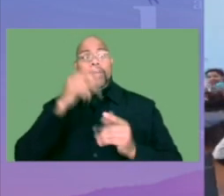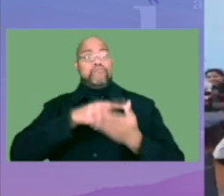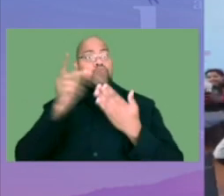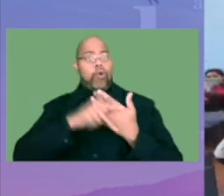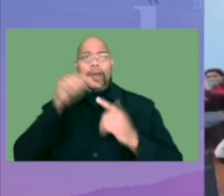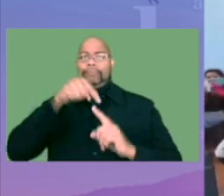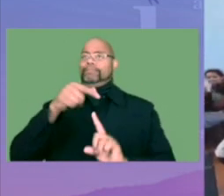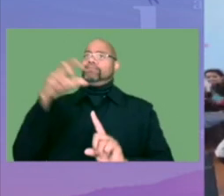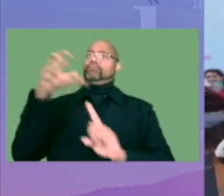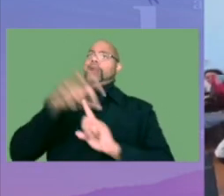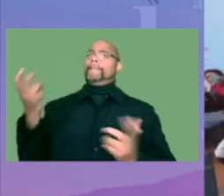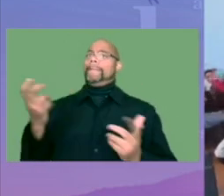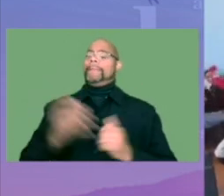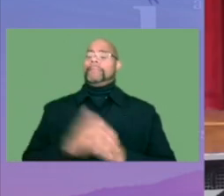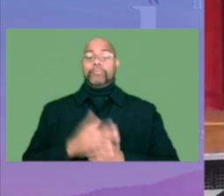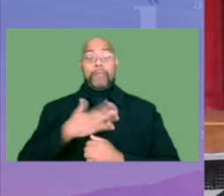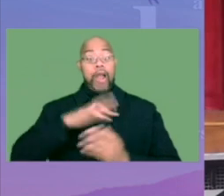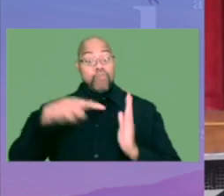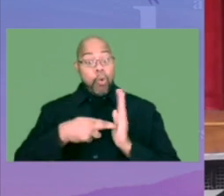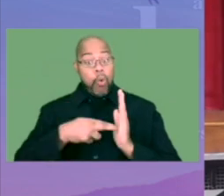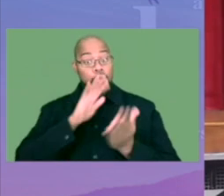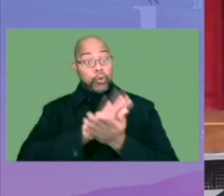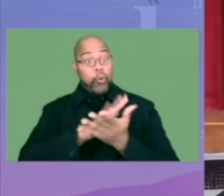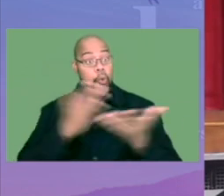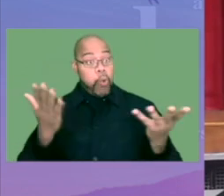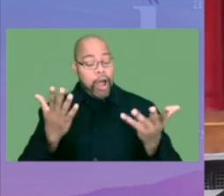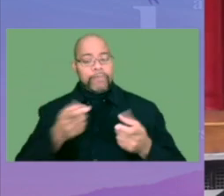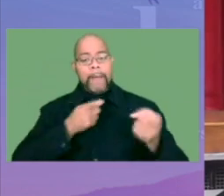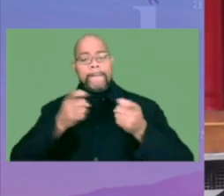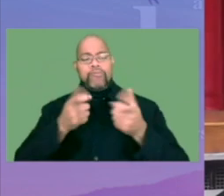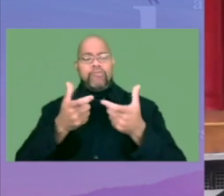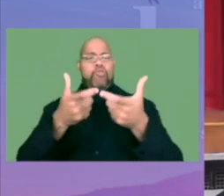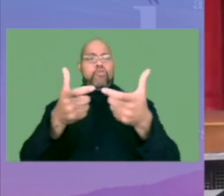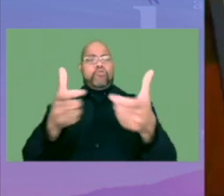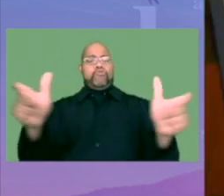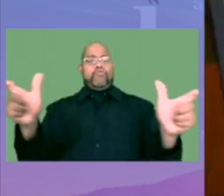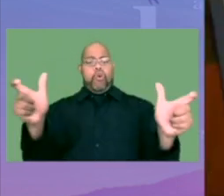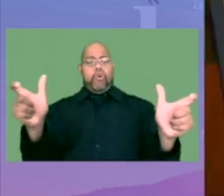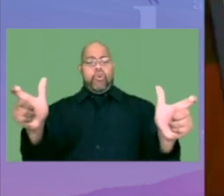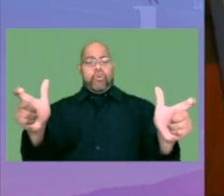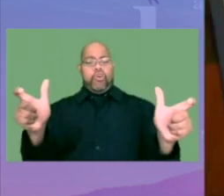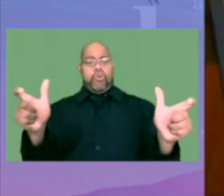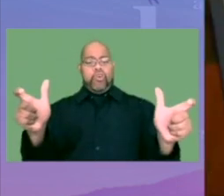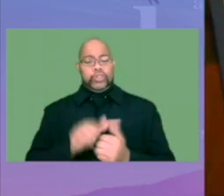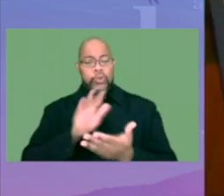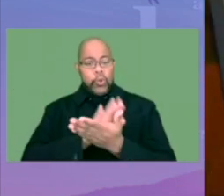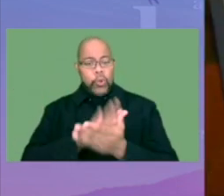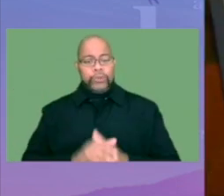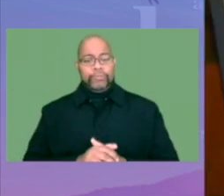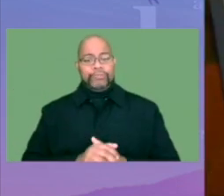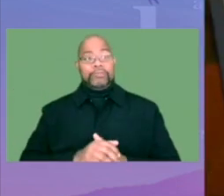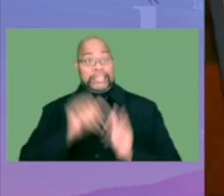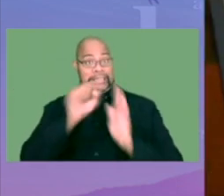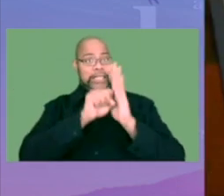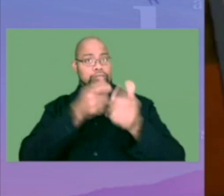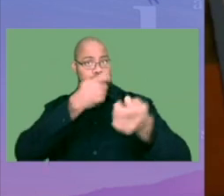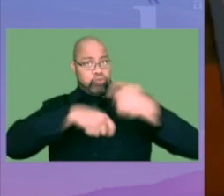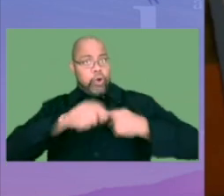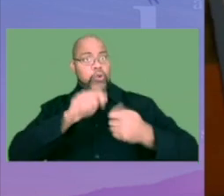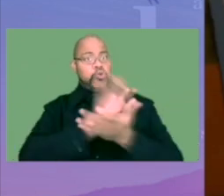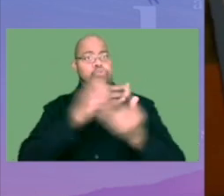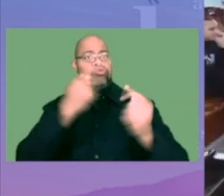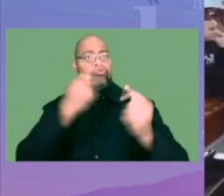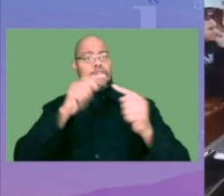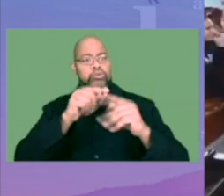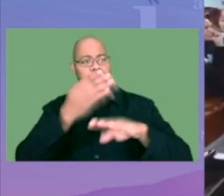My role at the school is to manage a large K-8 school. It's a state turnaround school trying to go through rapid